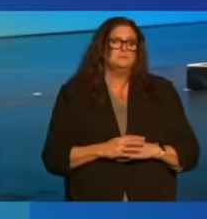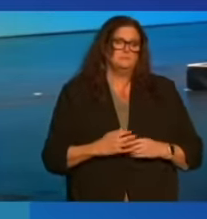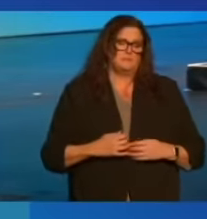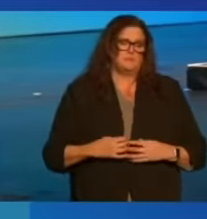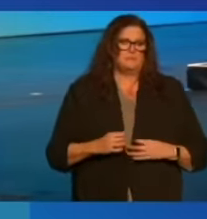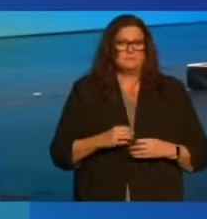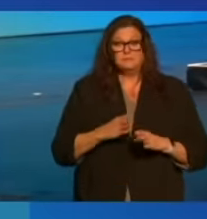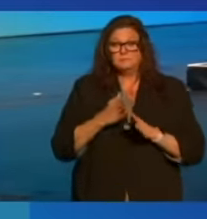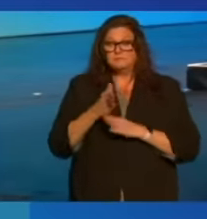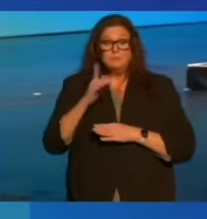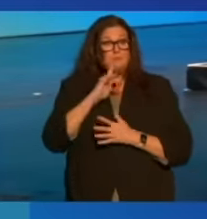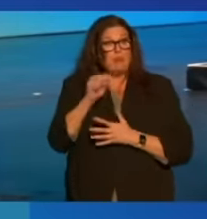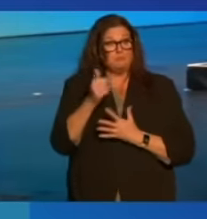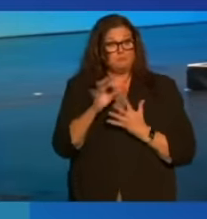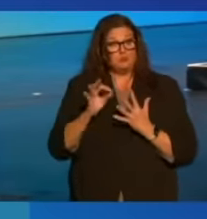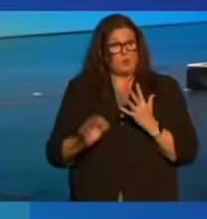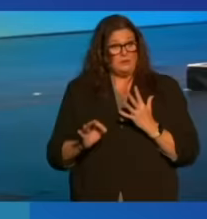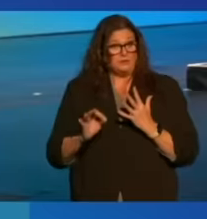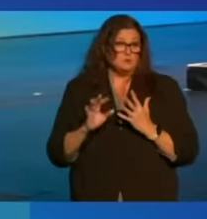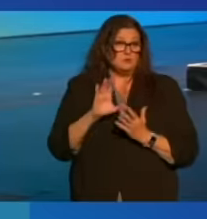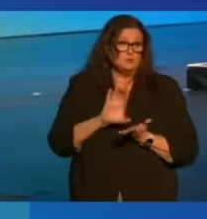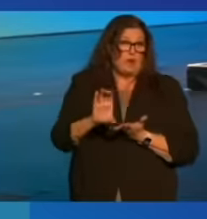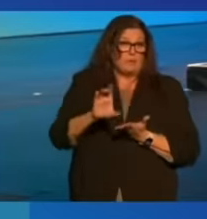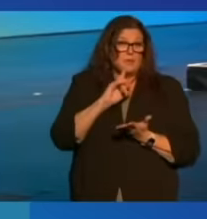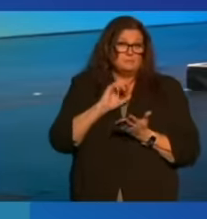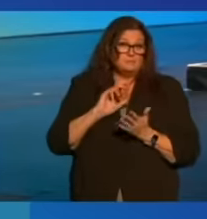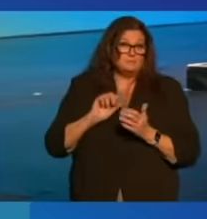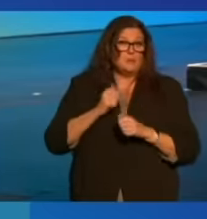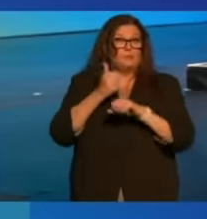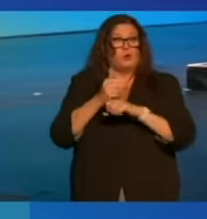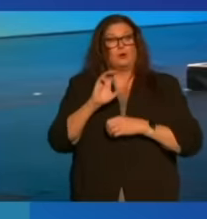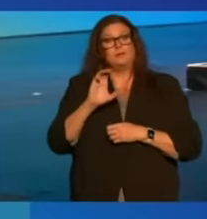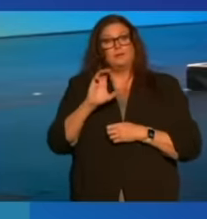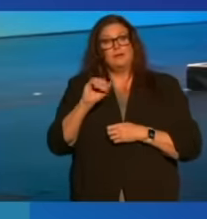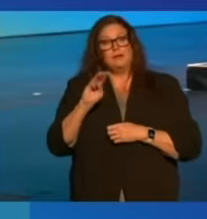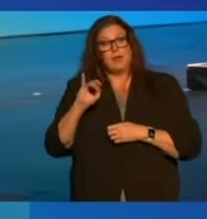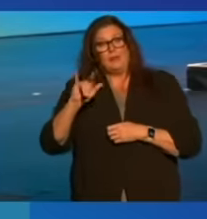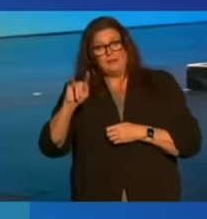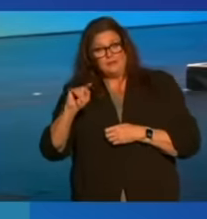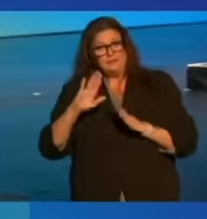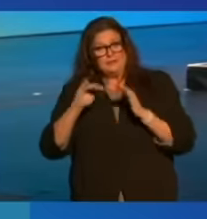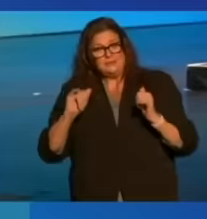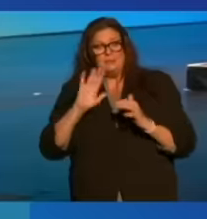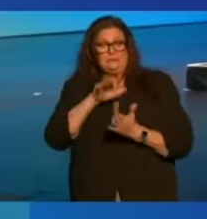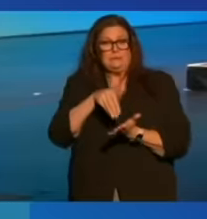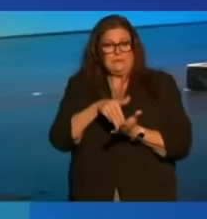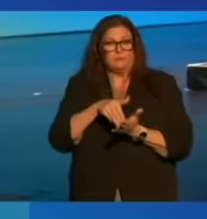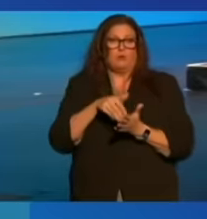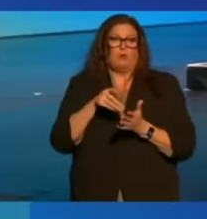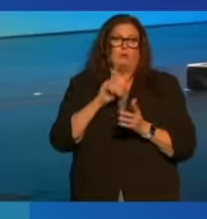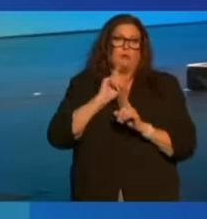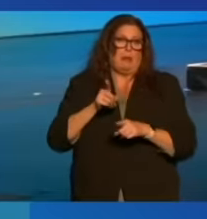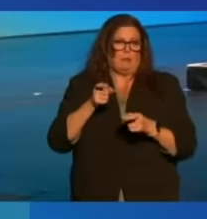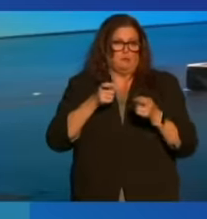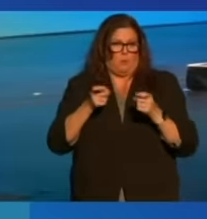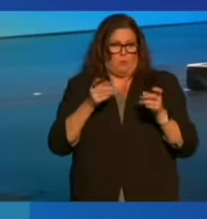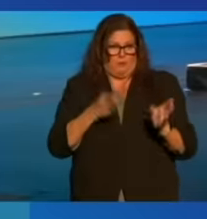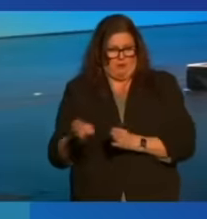The main alternative to capitalism that emerged, a communist system based on centralized command and control planning,